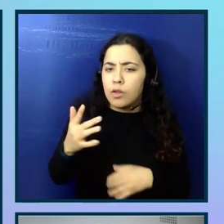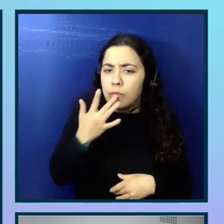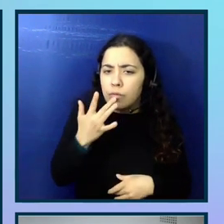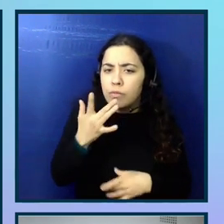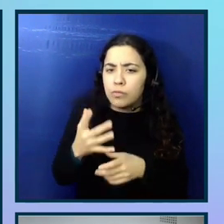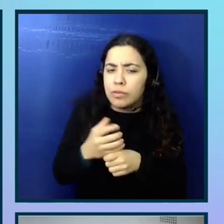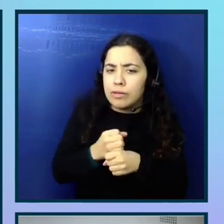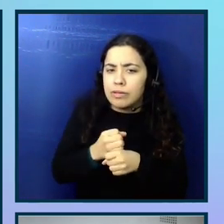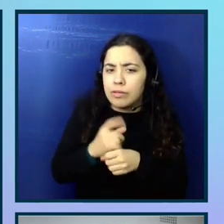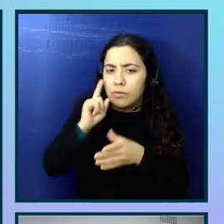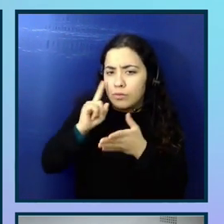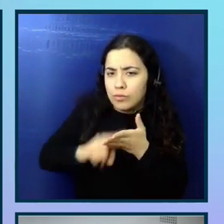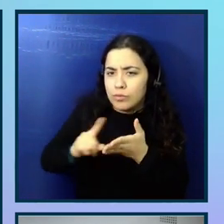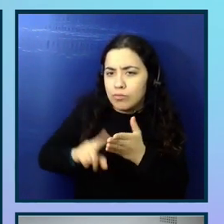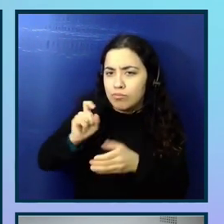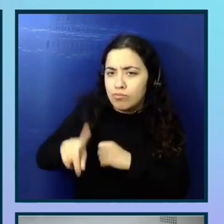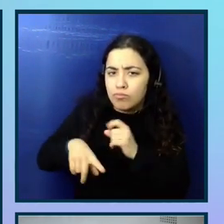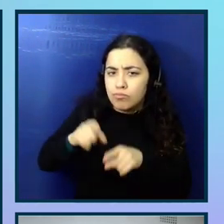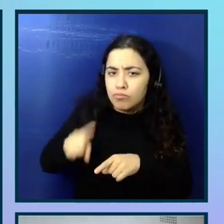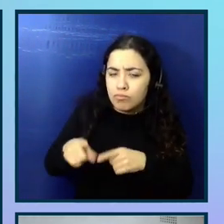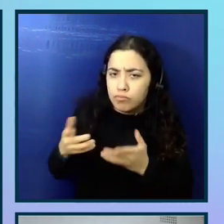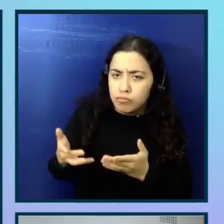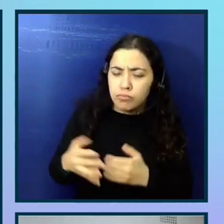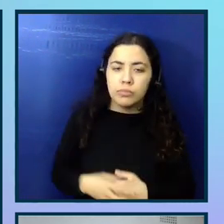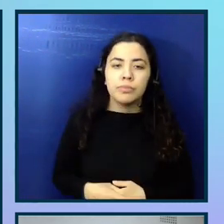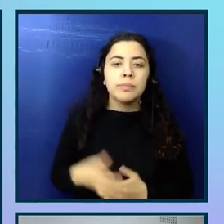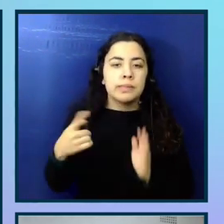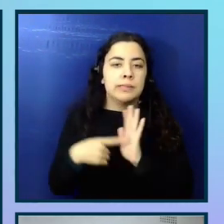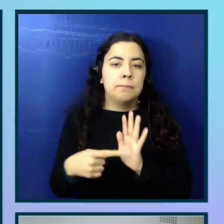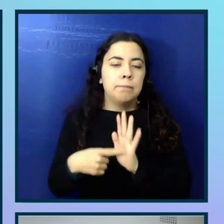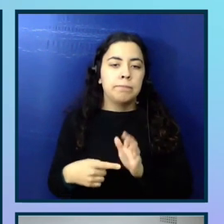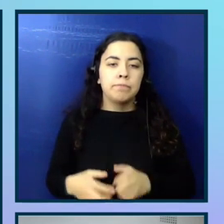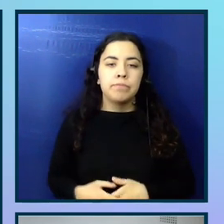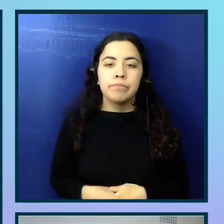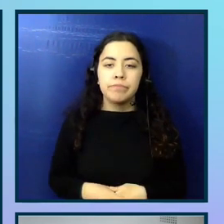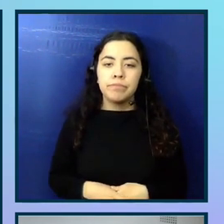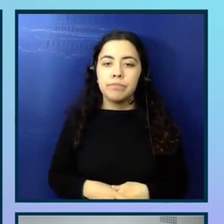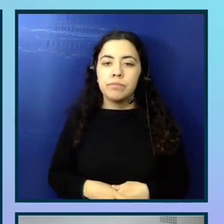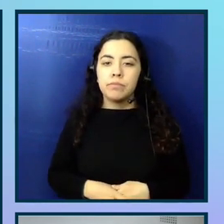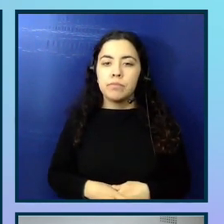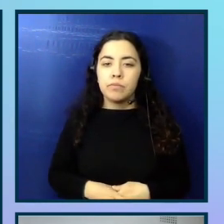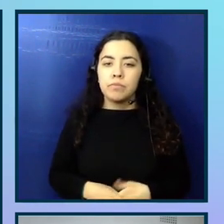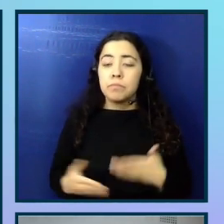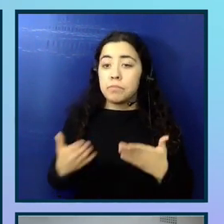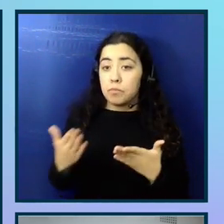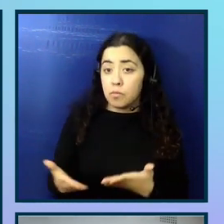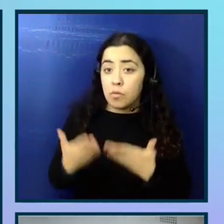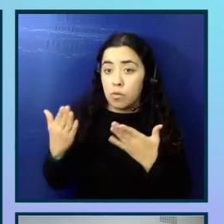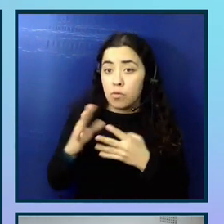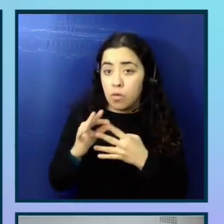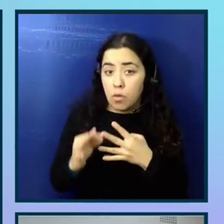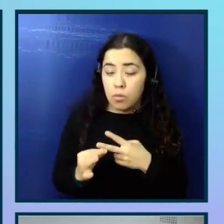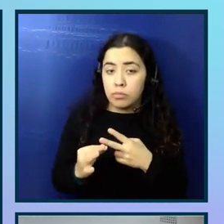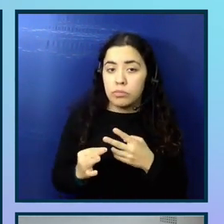receive the research questions or tasks? For example, and you can offer the option to have the